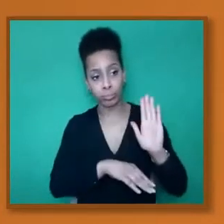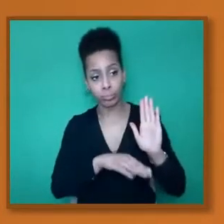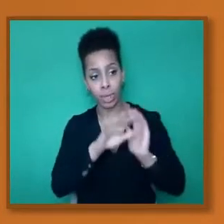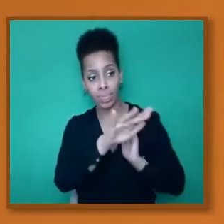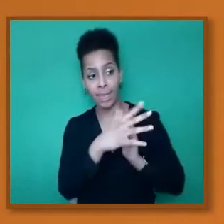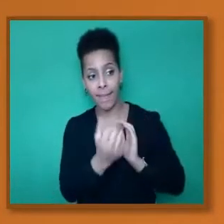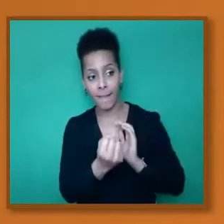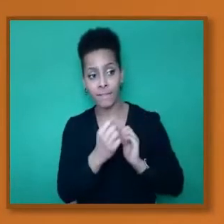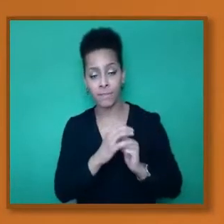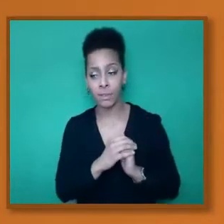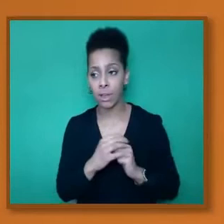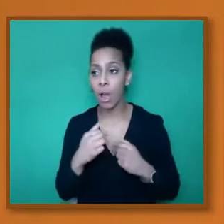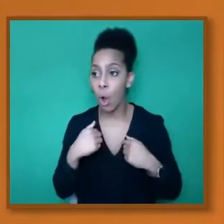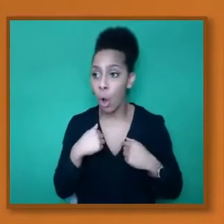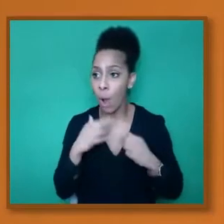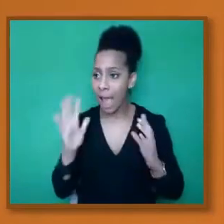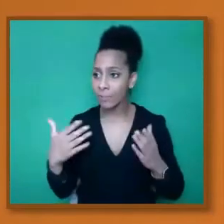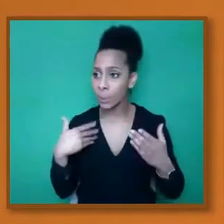I have to come out, have I?